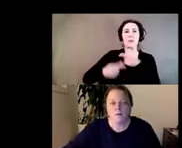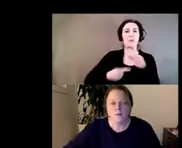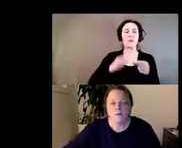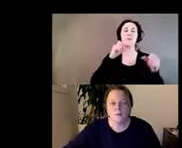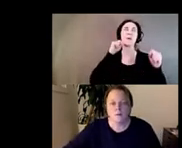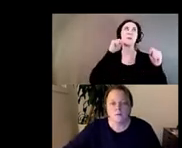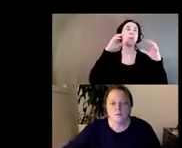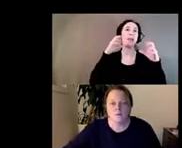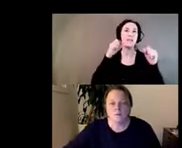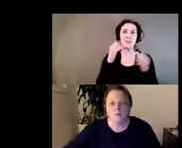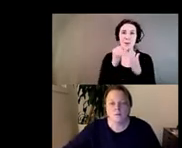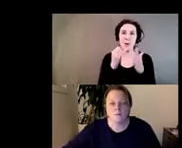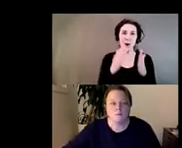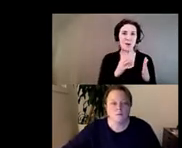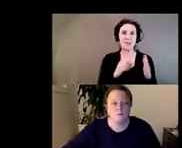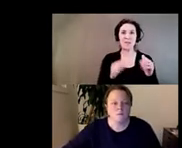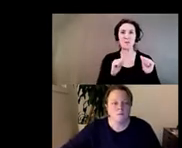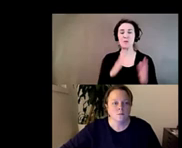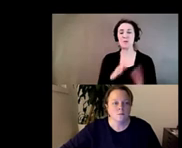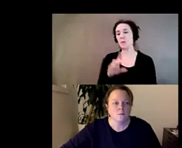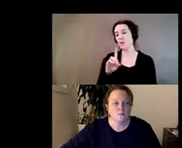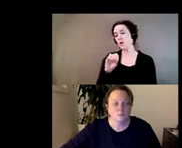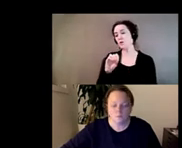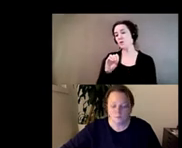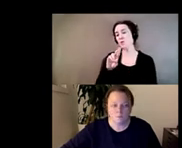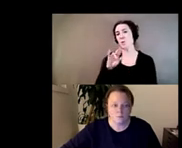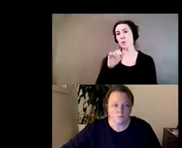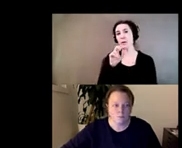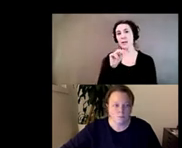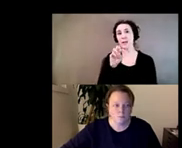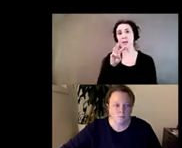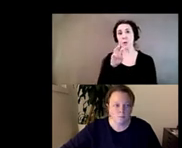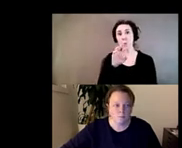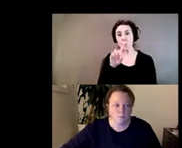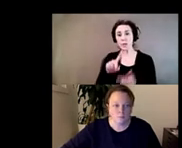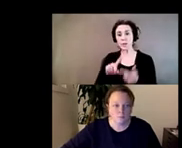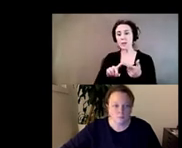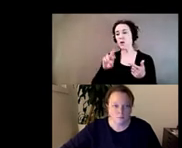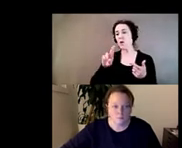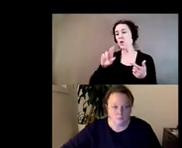artists and performers like Dorian Wood and Rafa Esparza